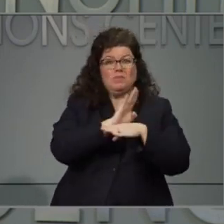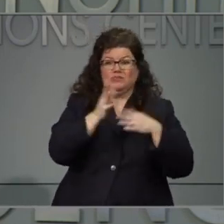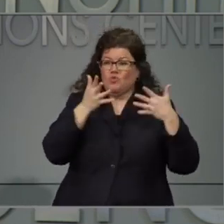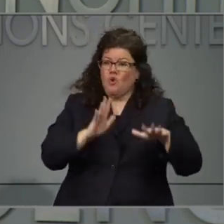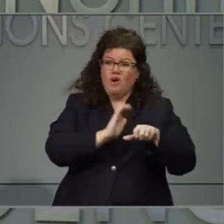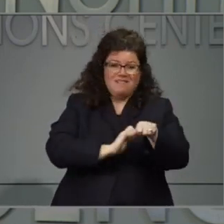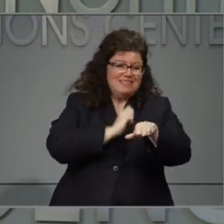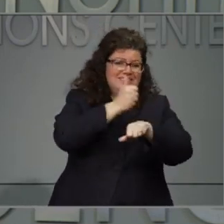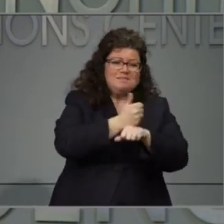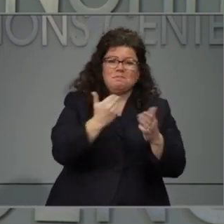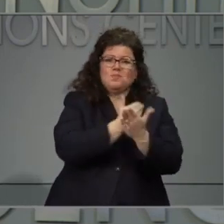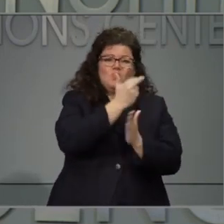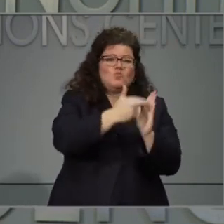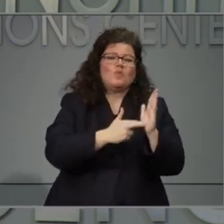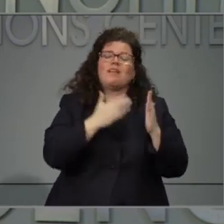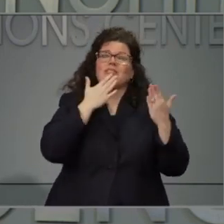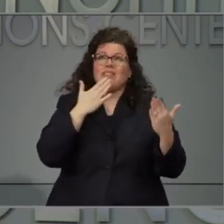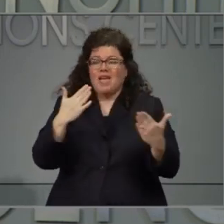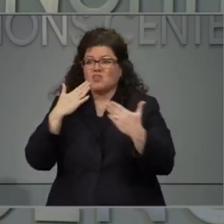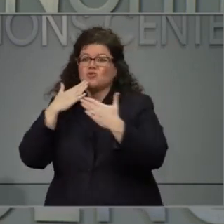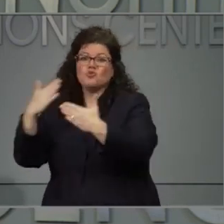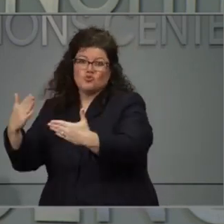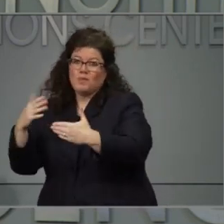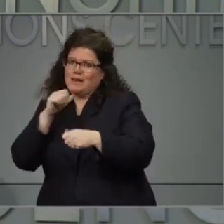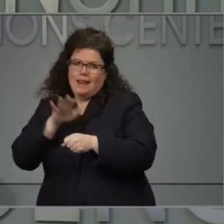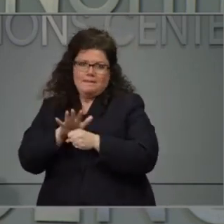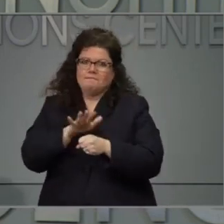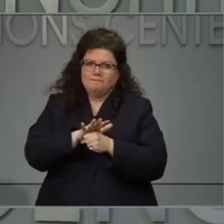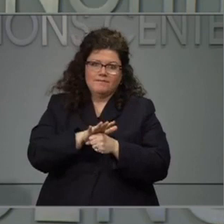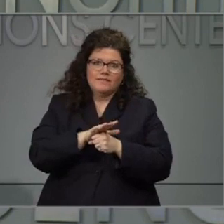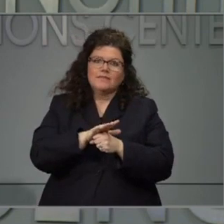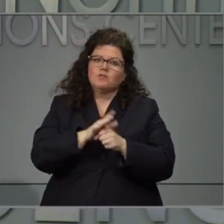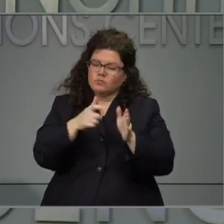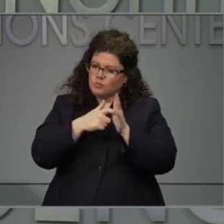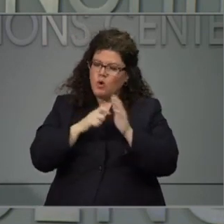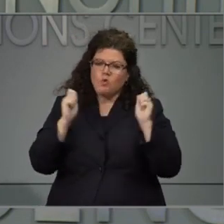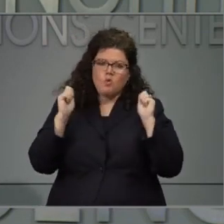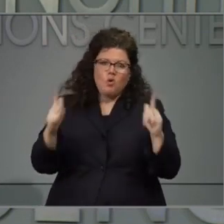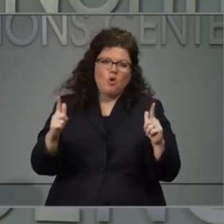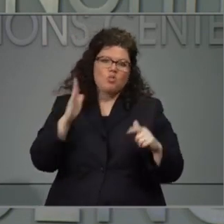to do this, but I think it's important that all of them do it.